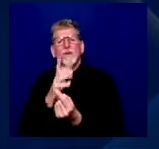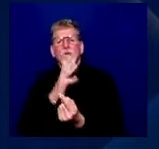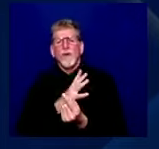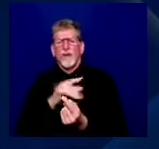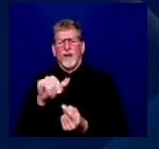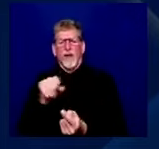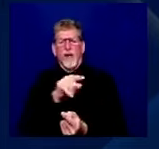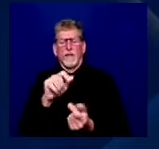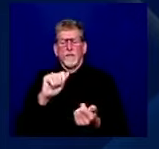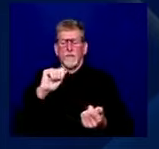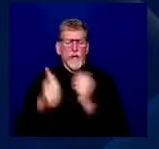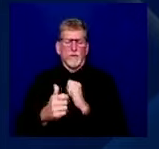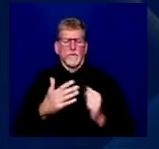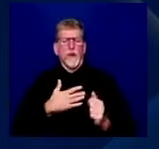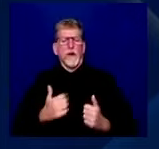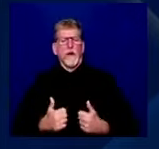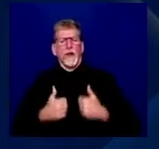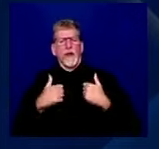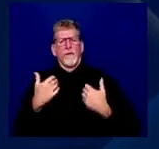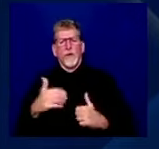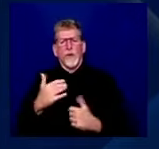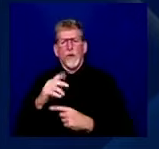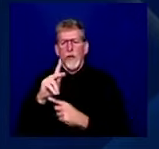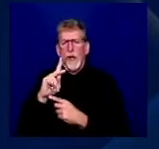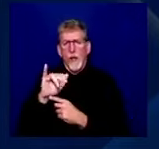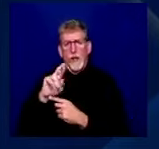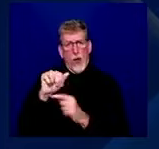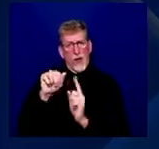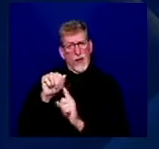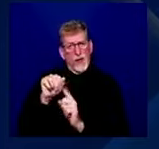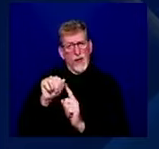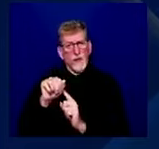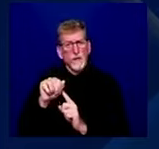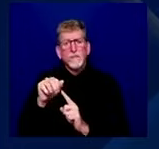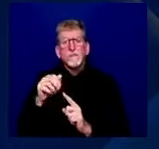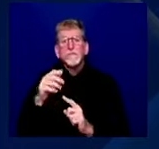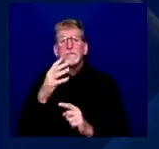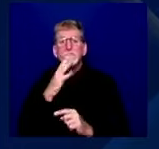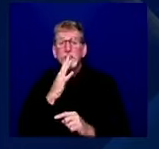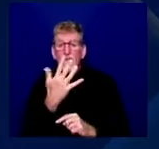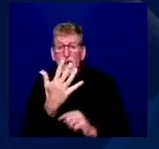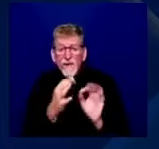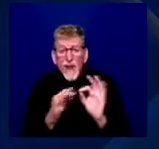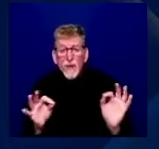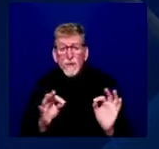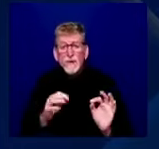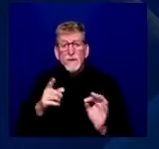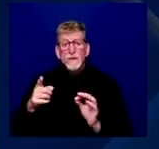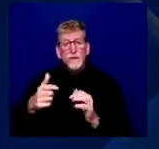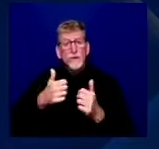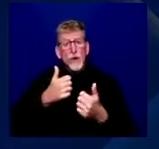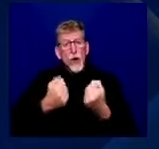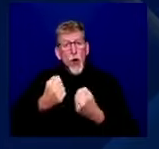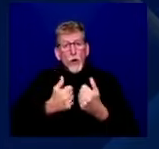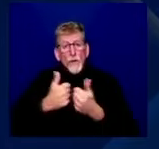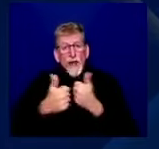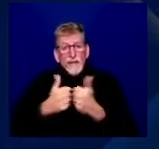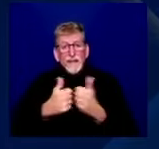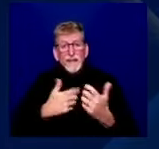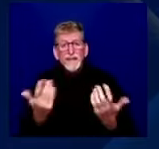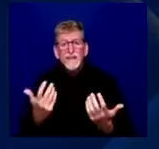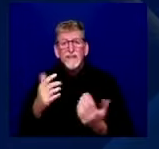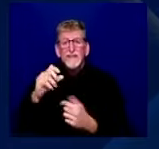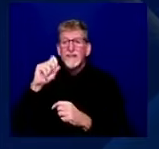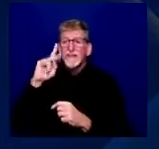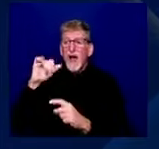fluently, that race cars that was a skydiver. you know, honestly, she was, truth be told, way out of my league, right? And I always wanted to be